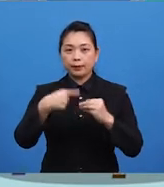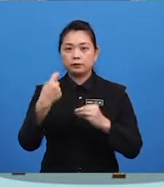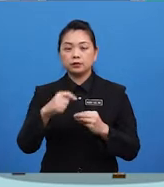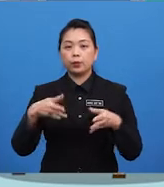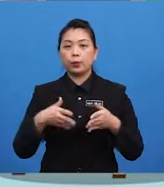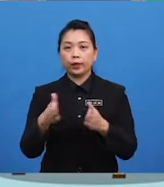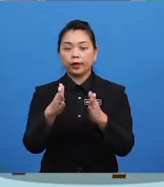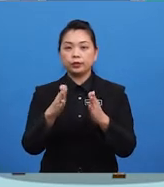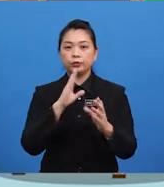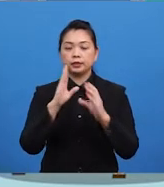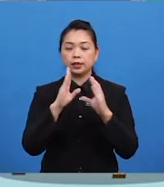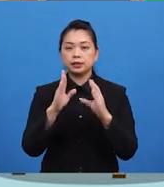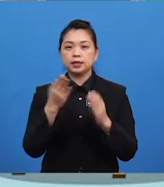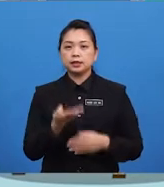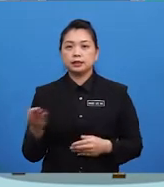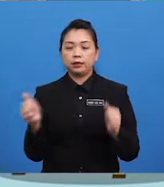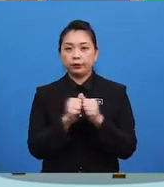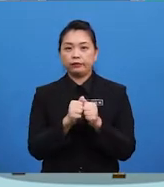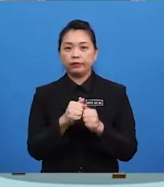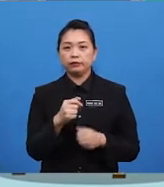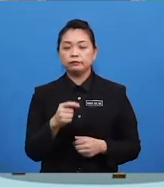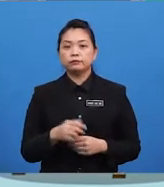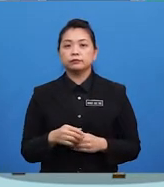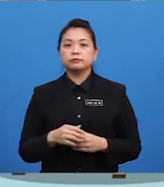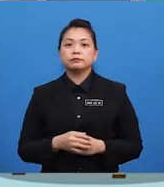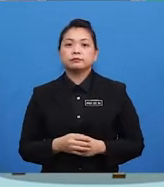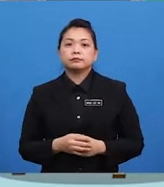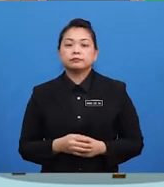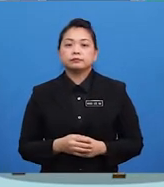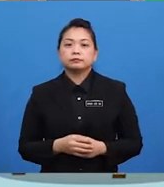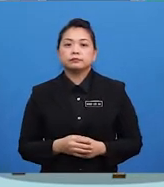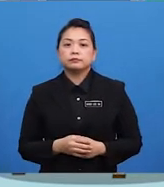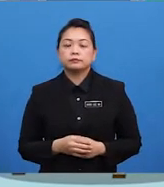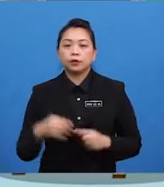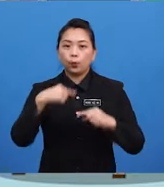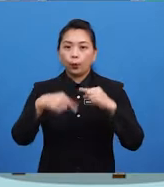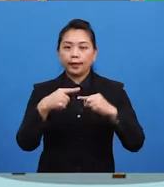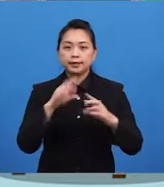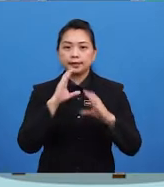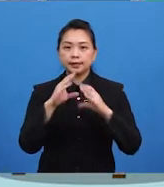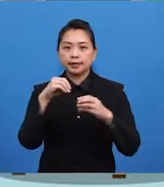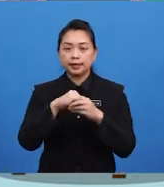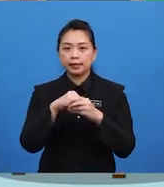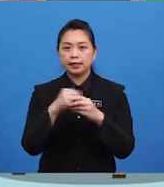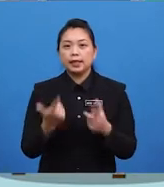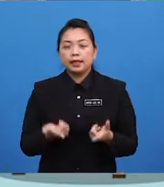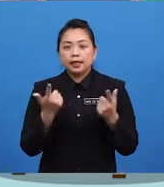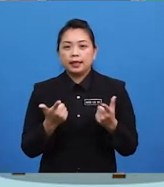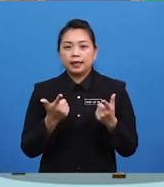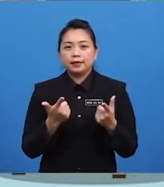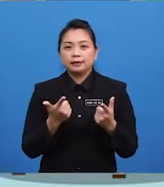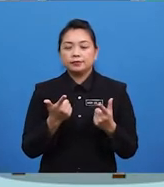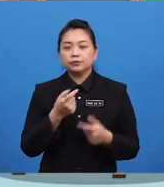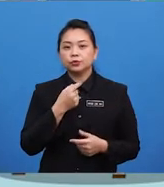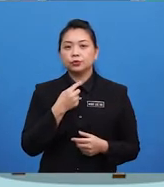you say things with your tone than the words themselves. When said in a light tone with a